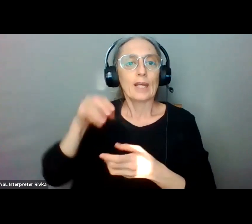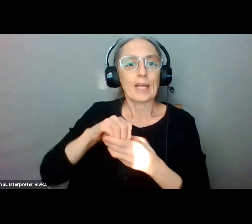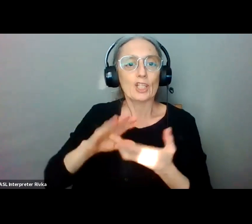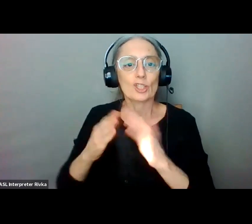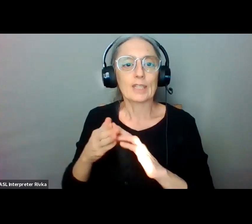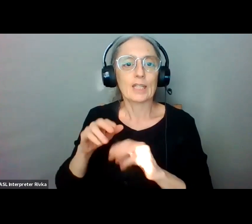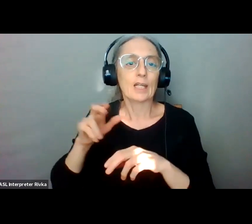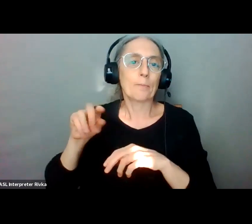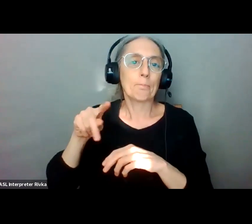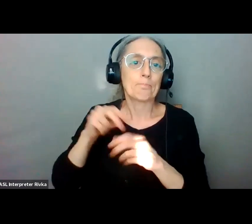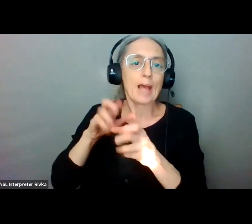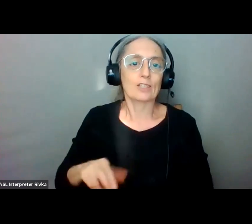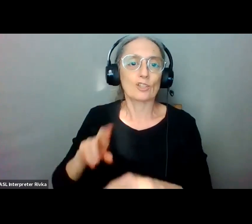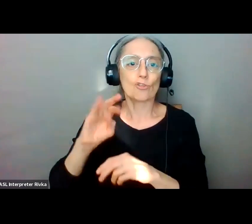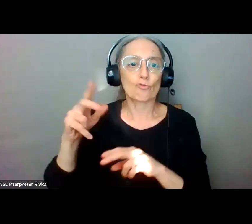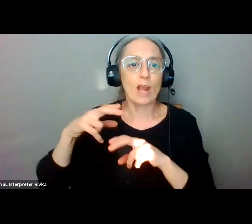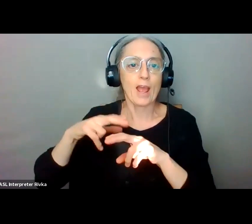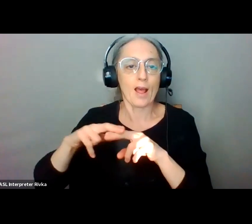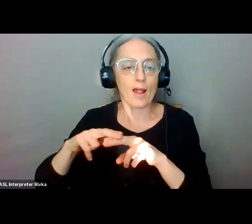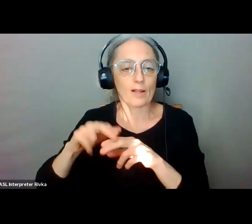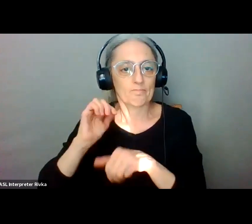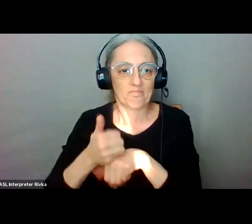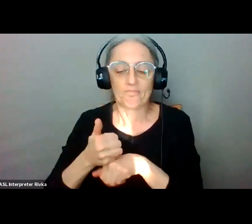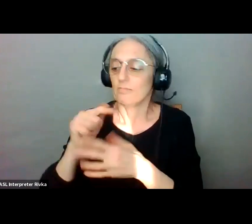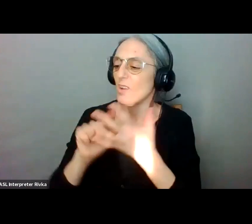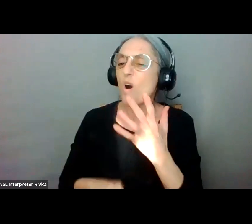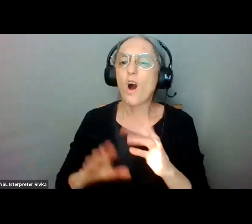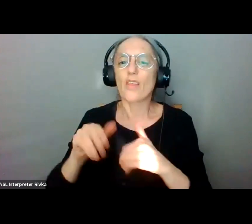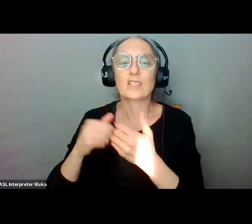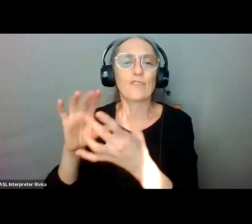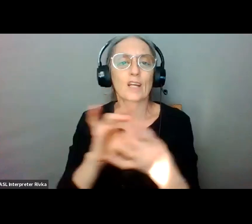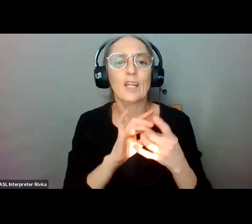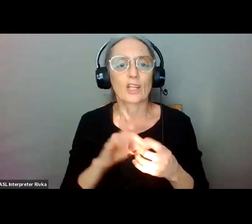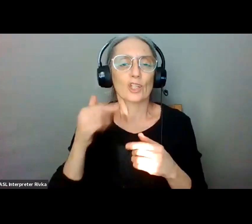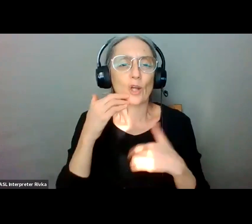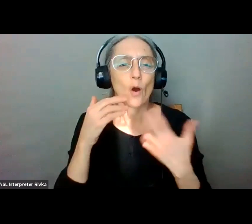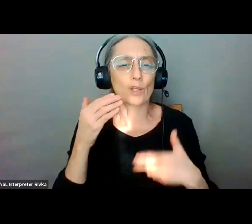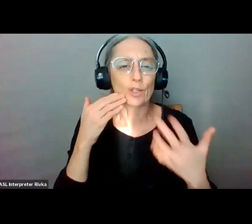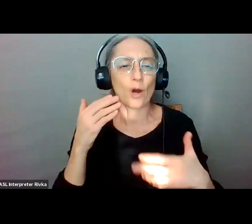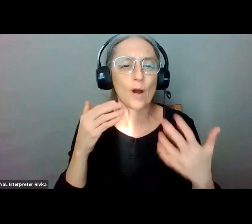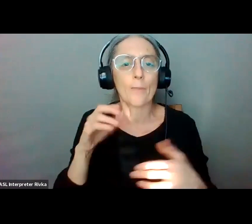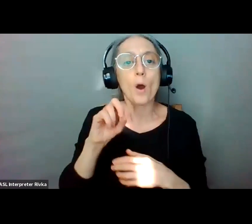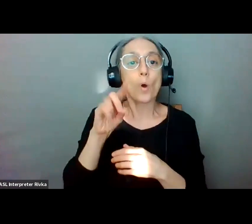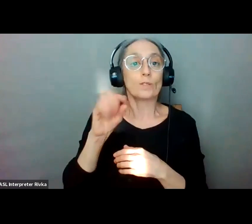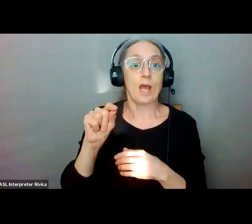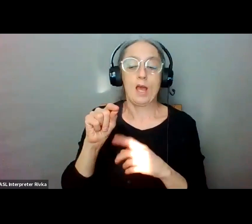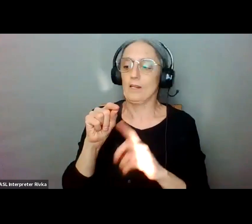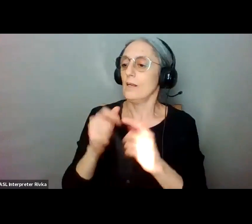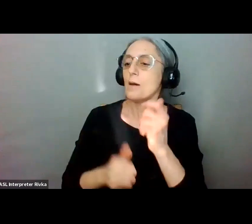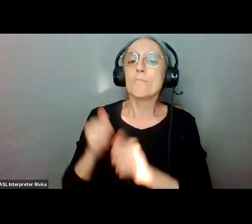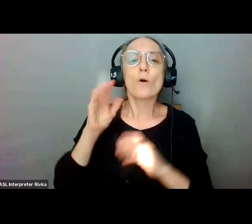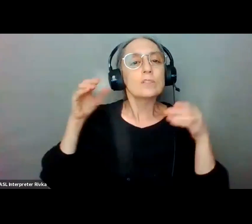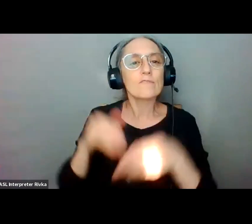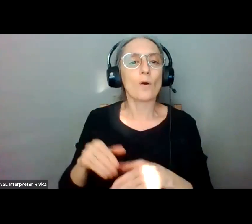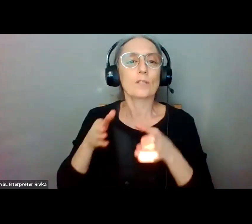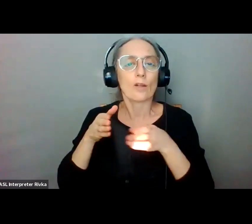the things that connect us better um you know you know it's you know odot is still primarily roads and highways and